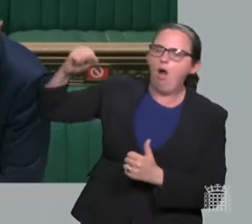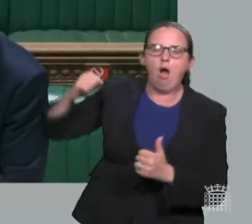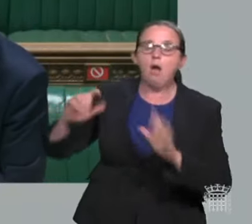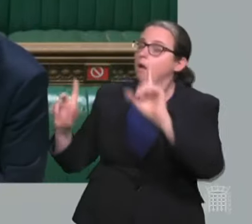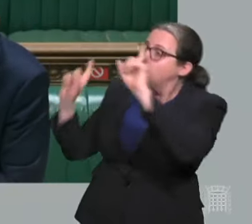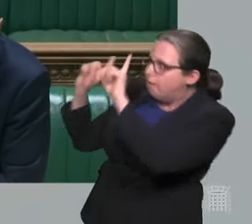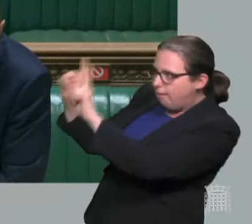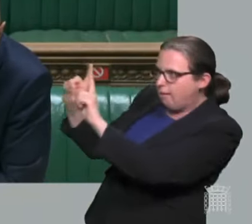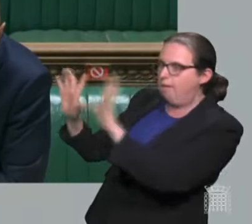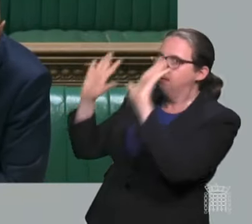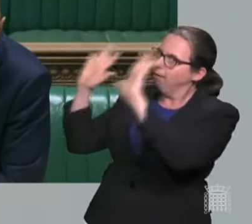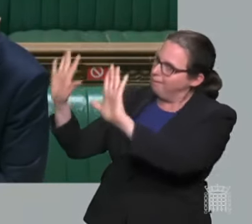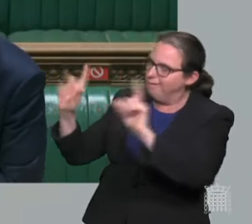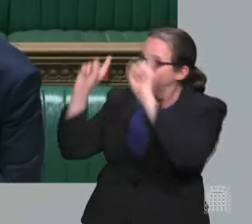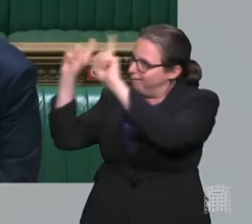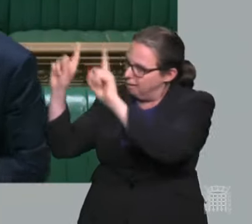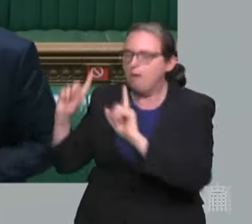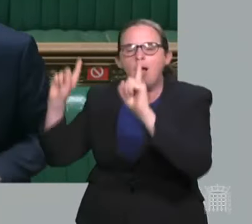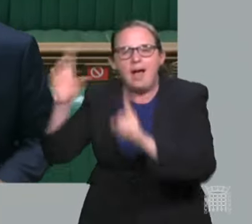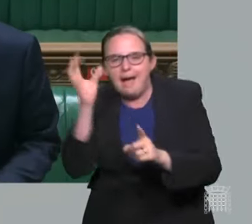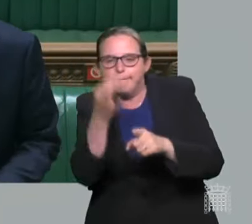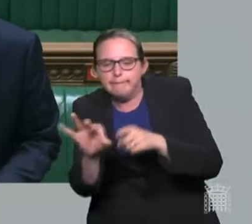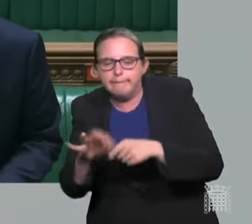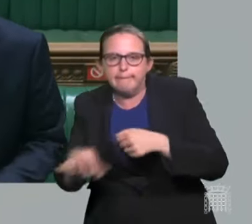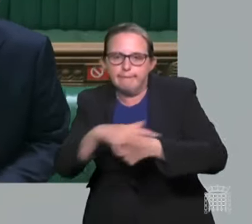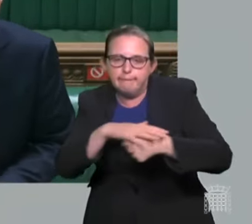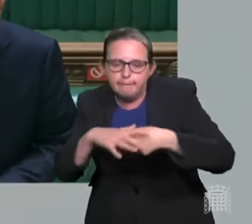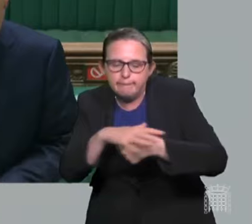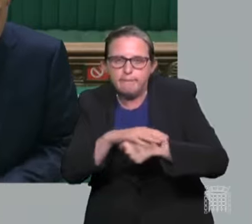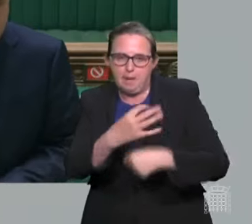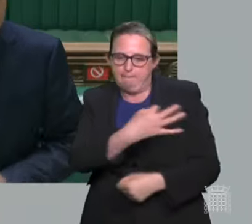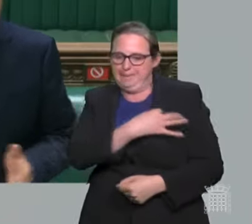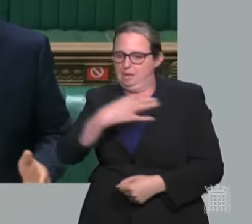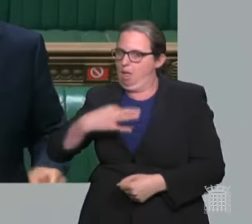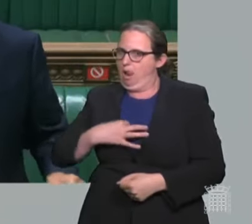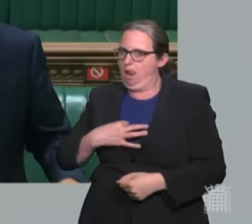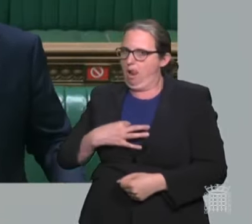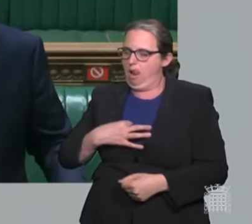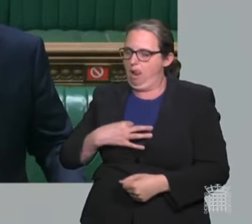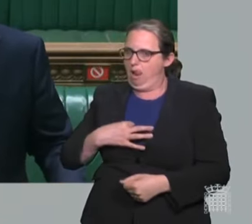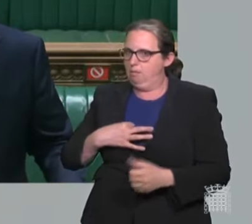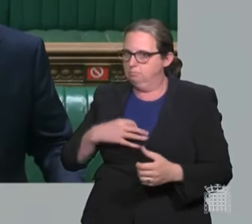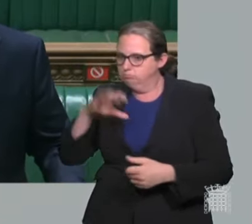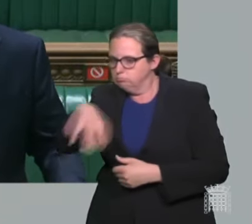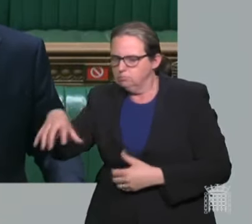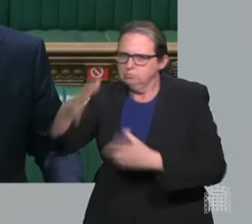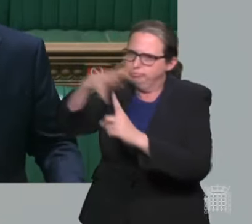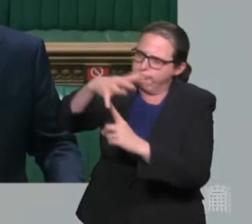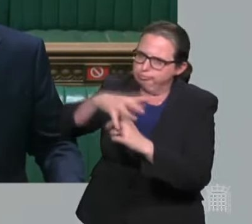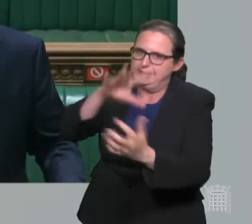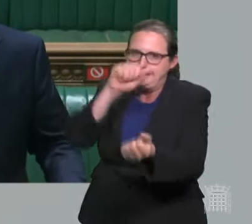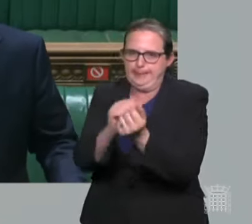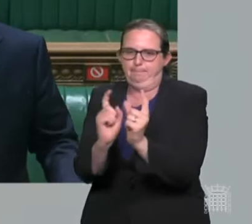Except for some specific settings, such as ports of entry and medical settings, where of course it would continue to make sense.